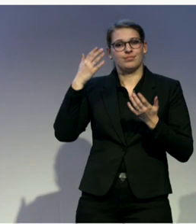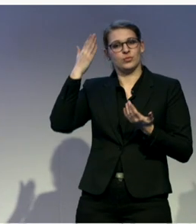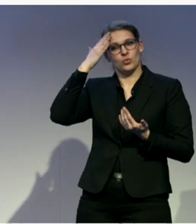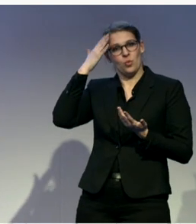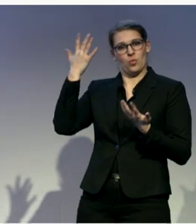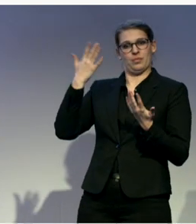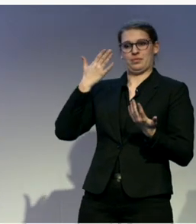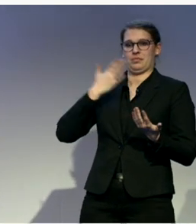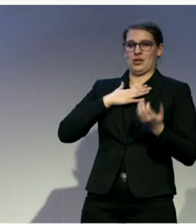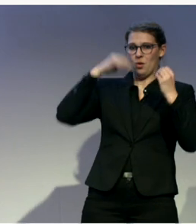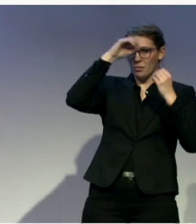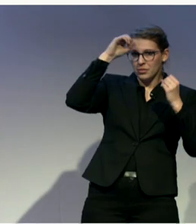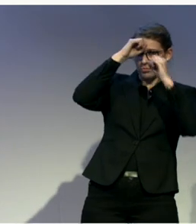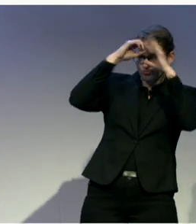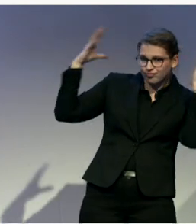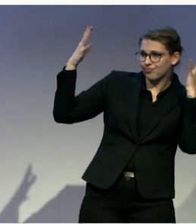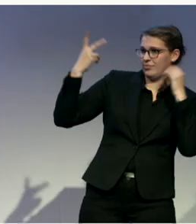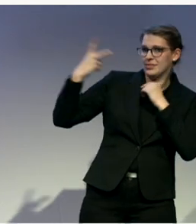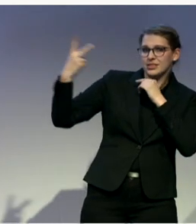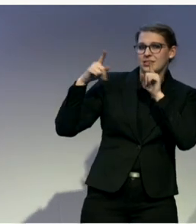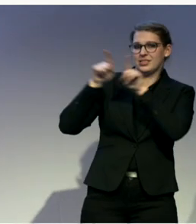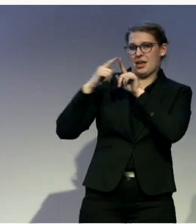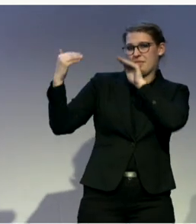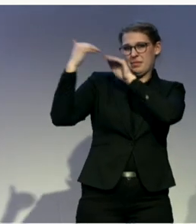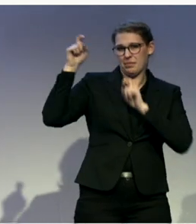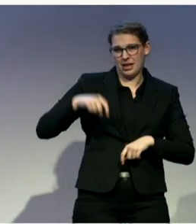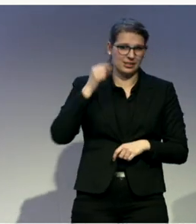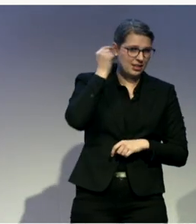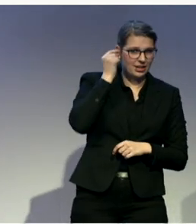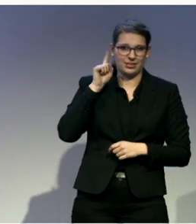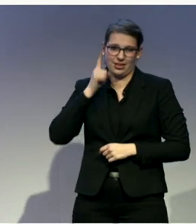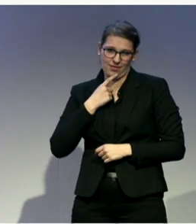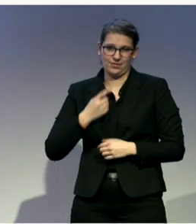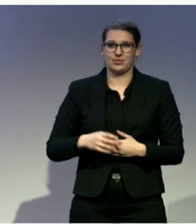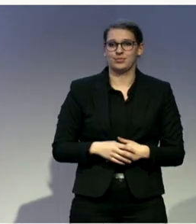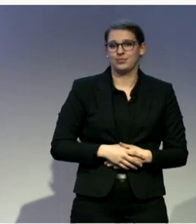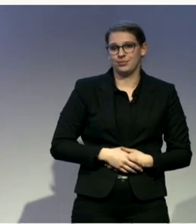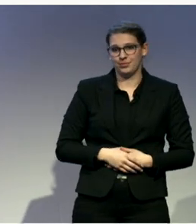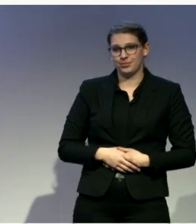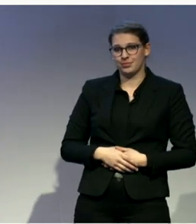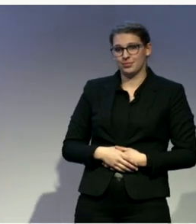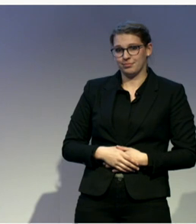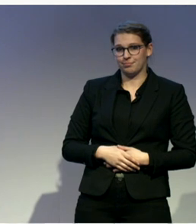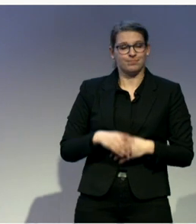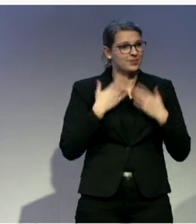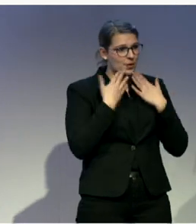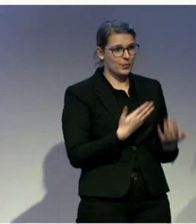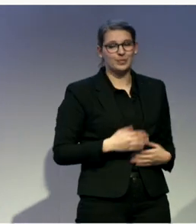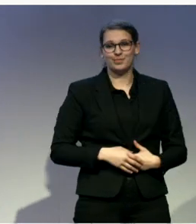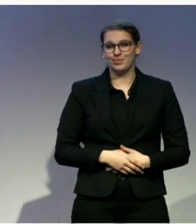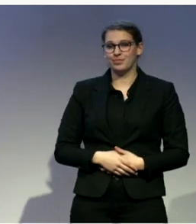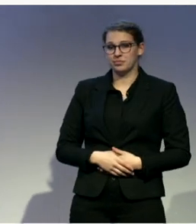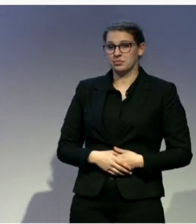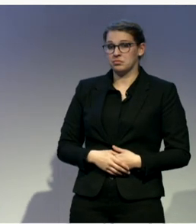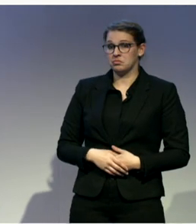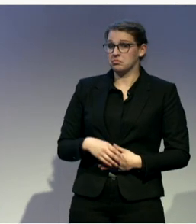we're looking for through all of the different projects that we shared today. Thank you very much. And if nobody else wants